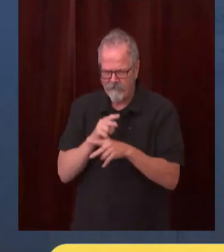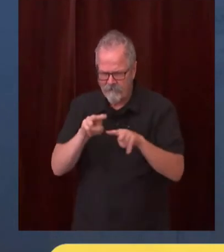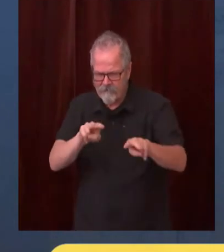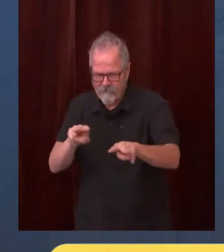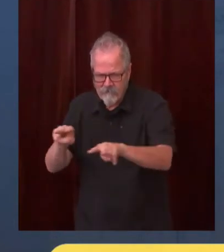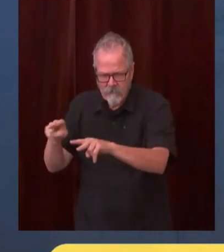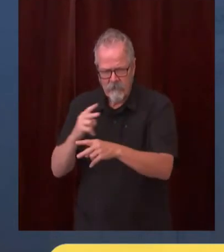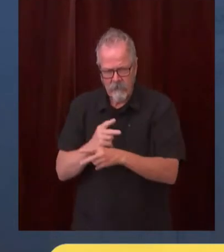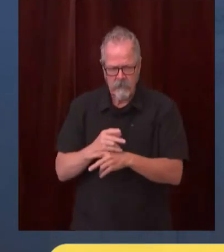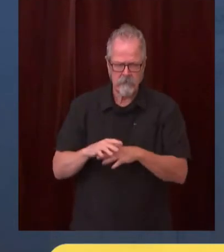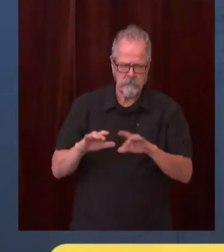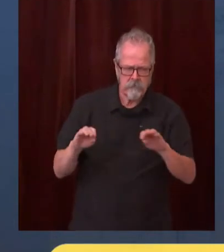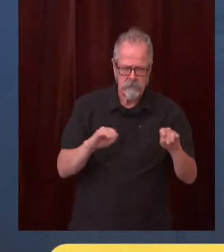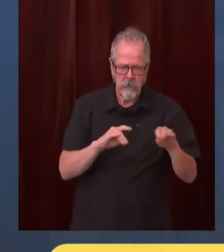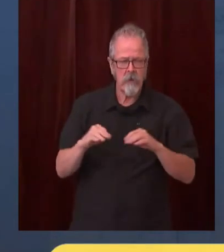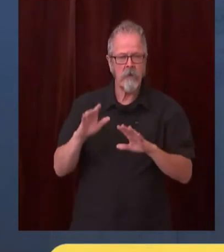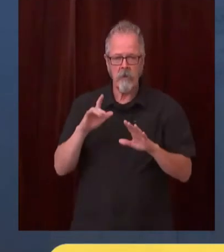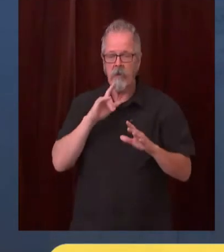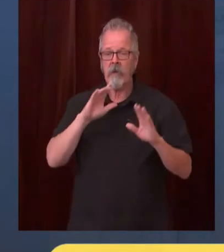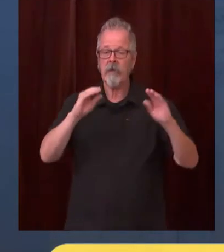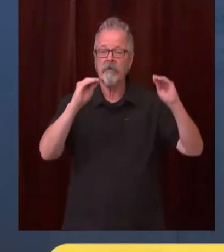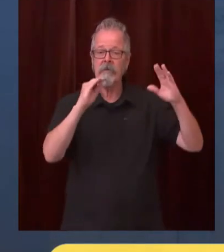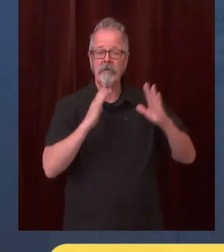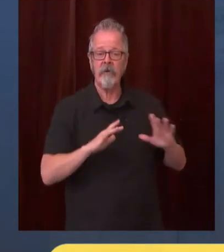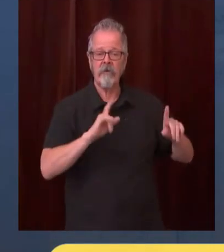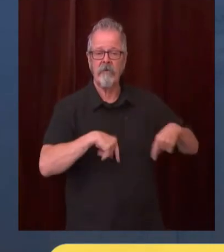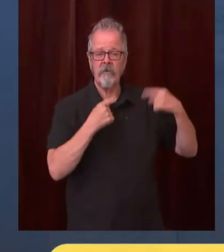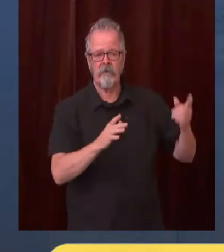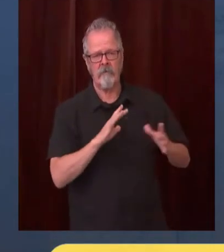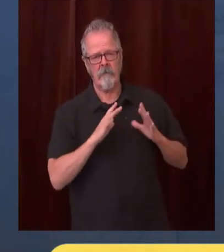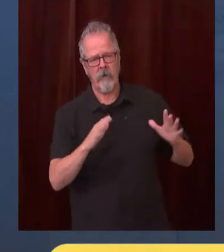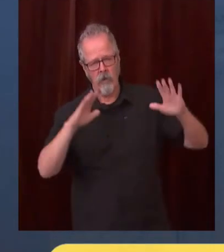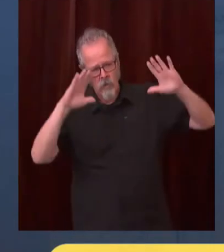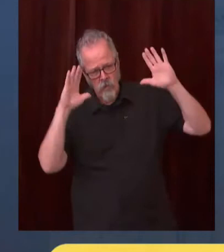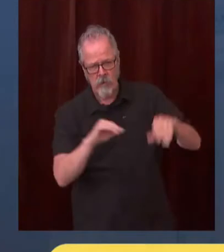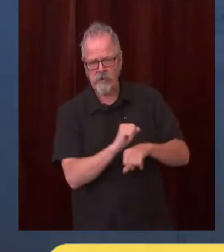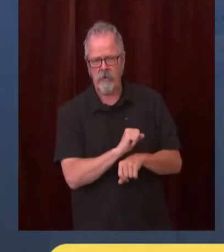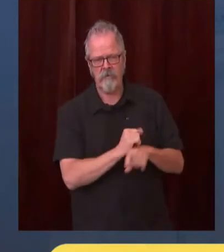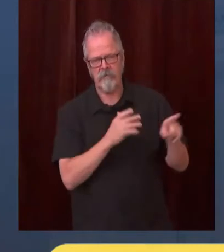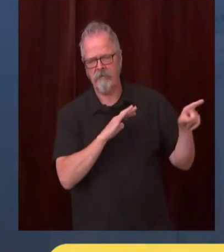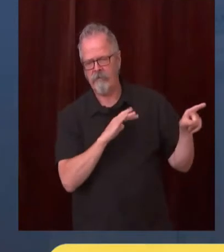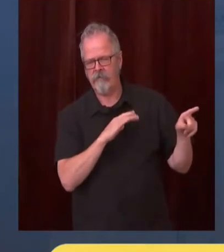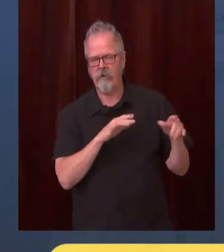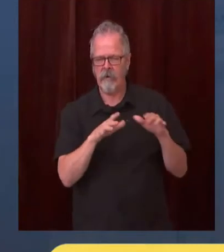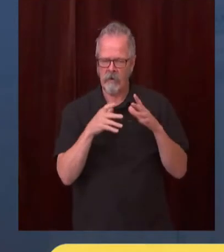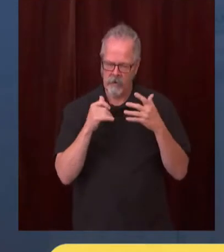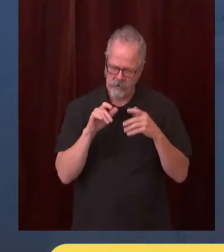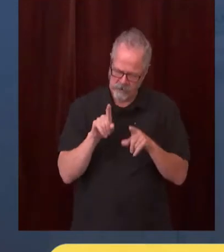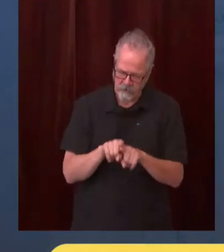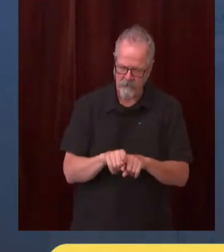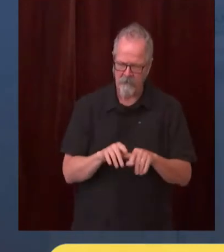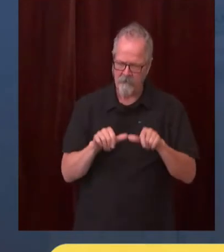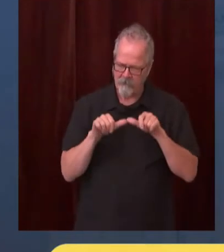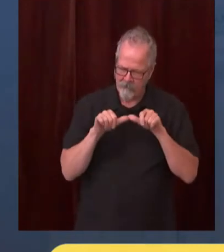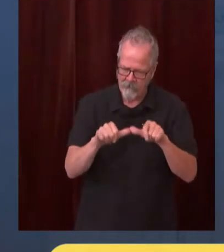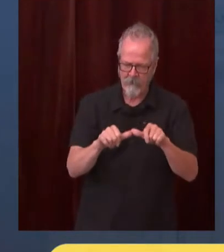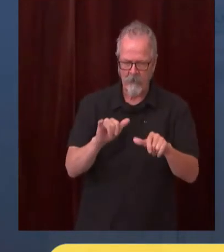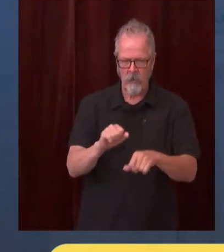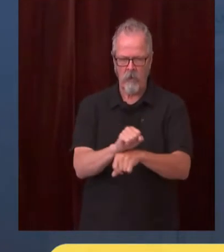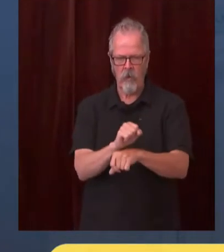have been if parents continue their desire to have their kids have a good education and if more